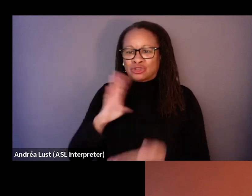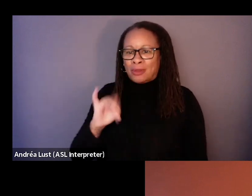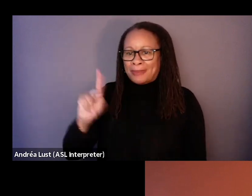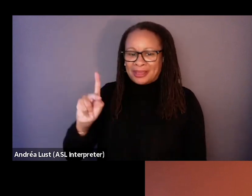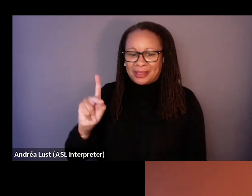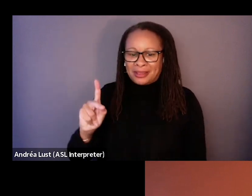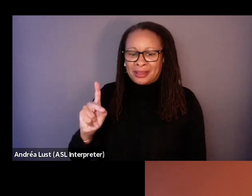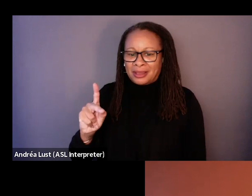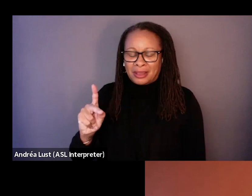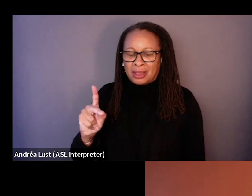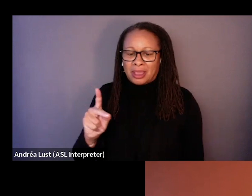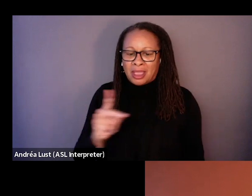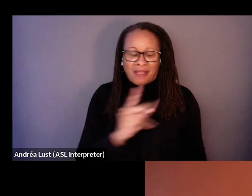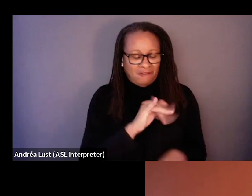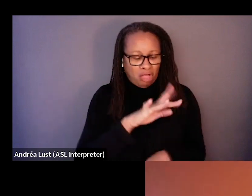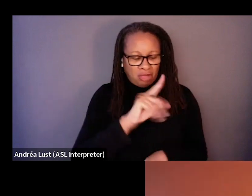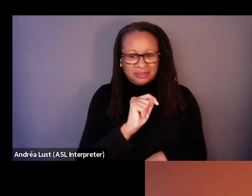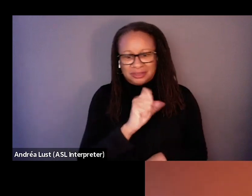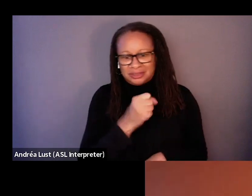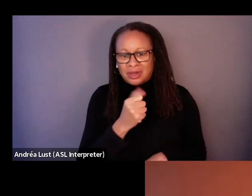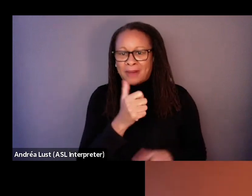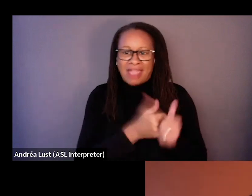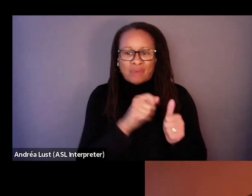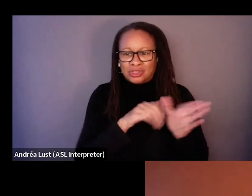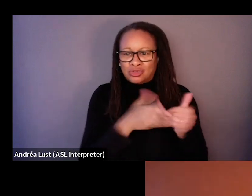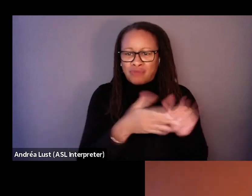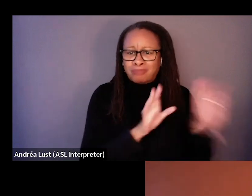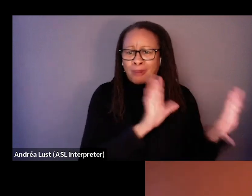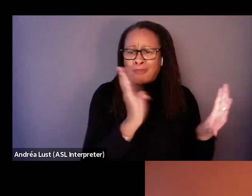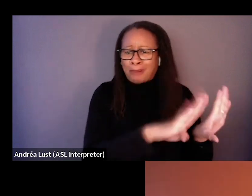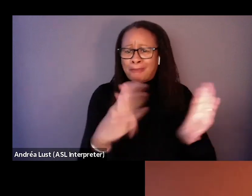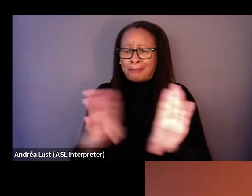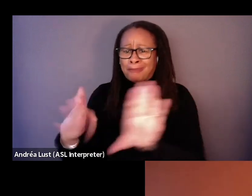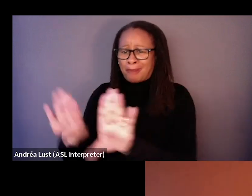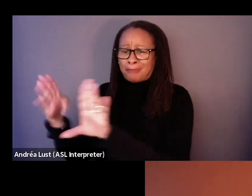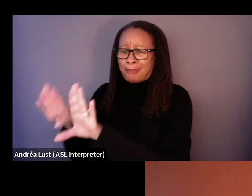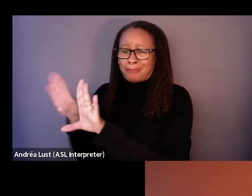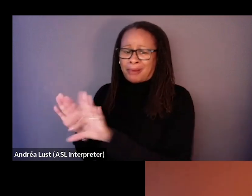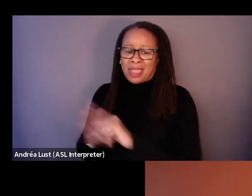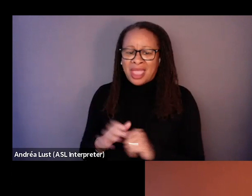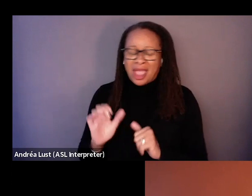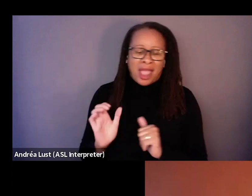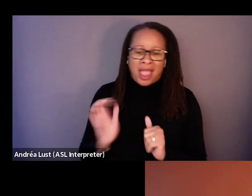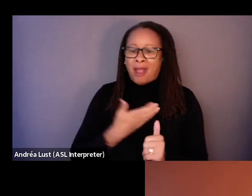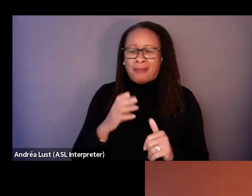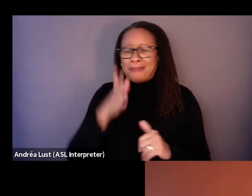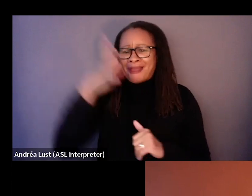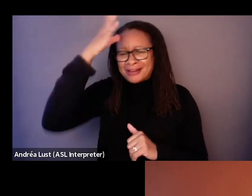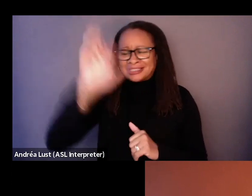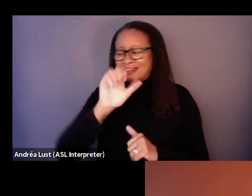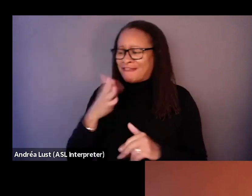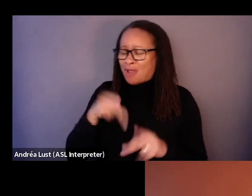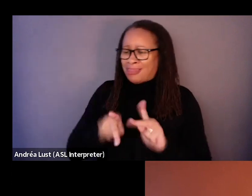the door, there's vaults, there's vaults and everyone is in his room. Nobody's coming out. And like, we never let our parents get into our rooms and like,